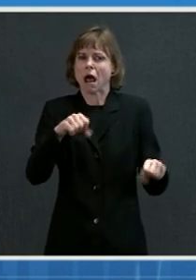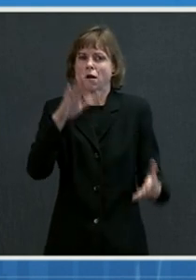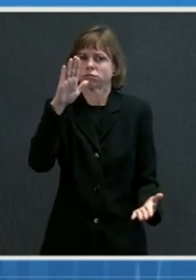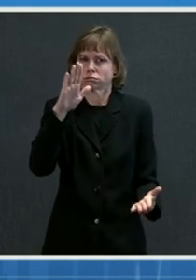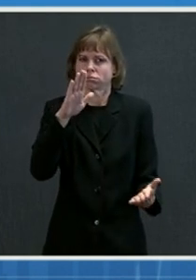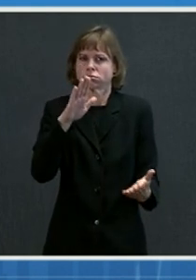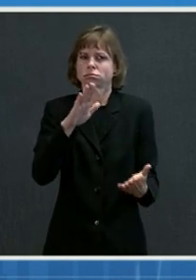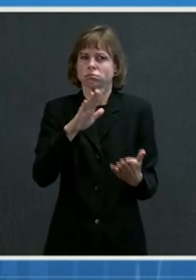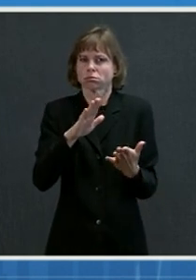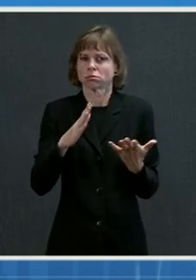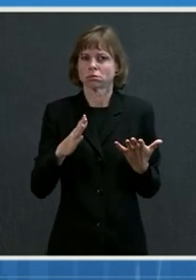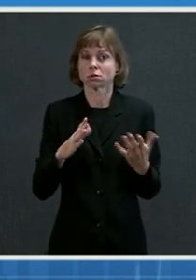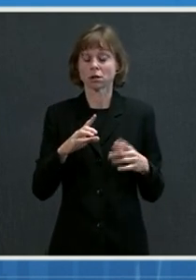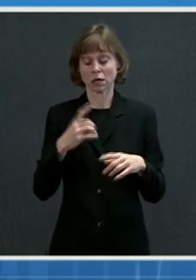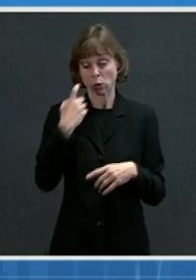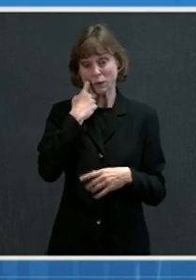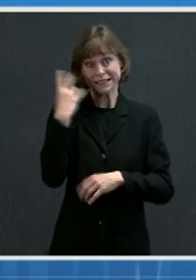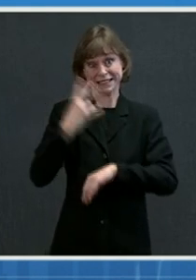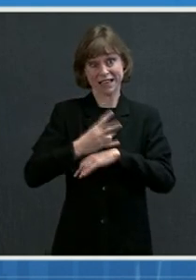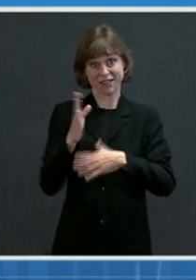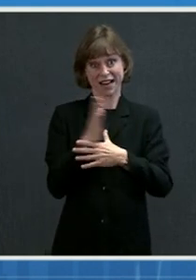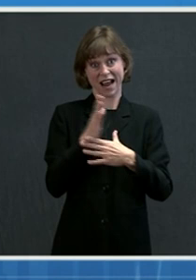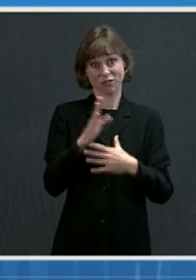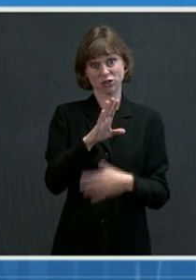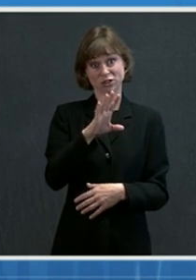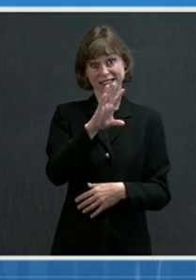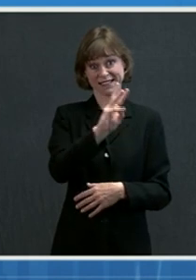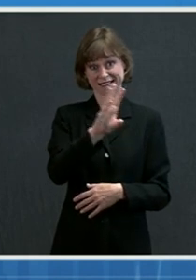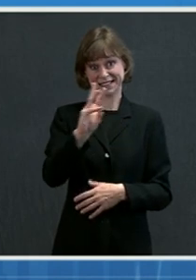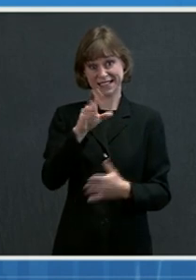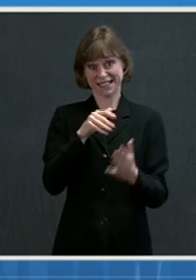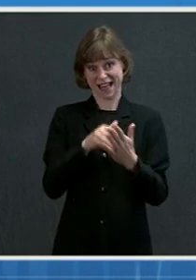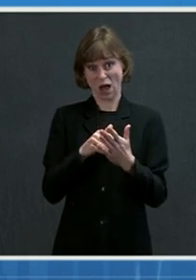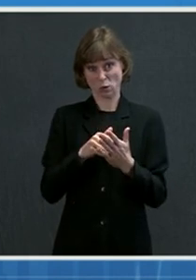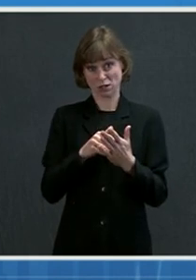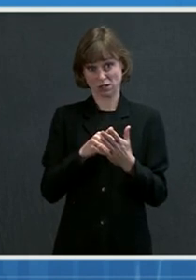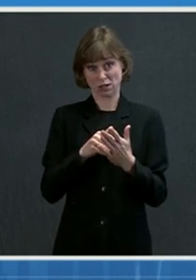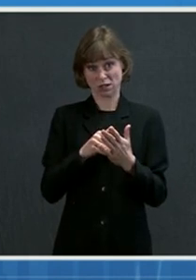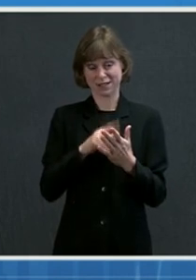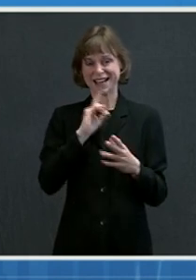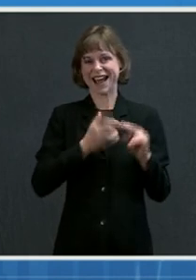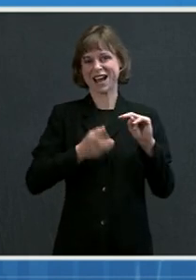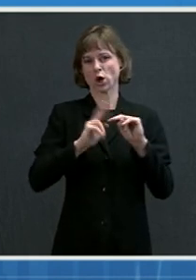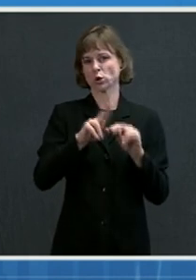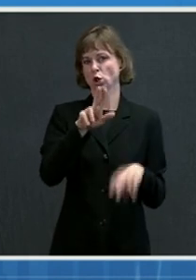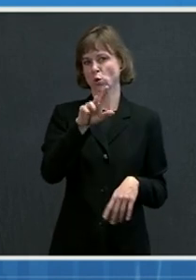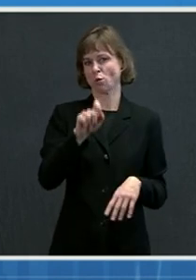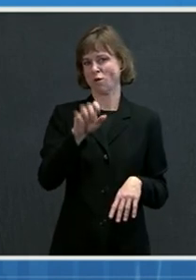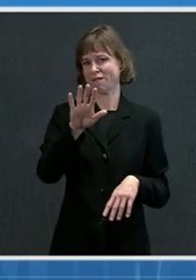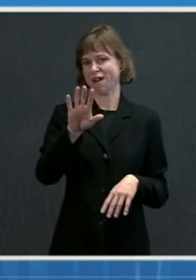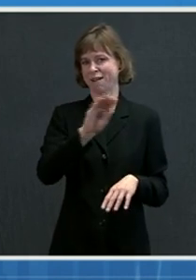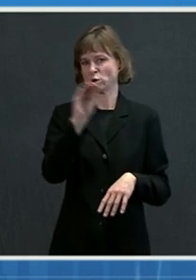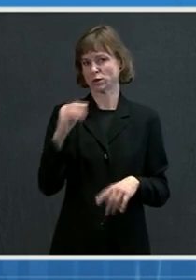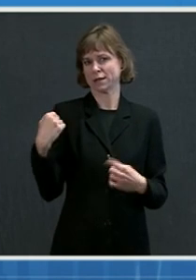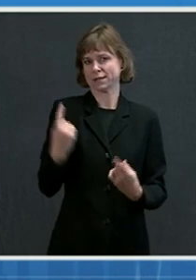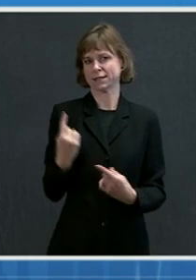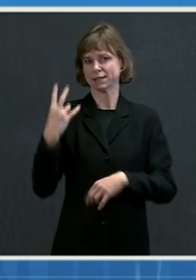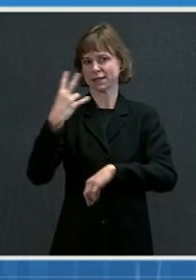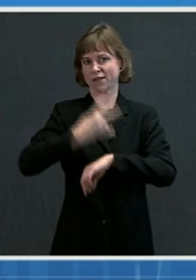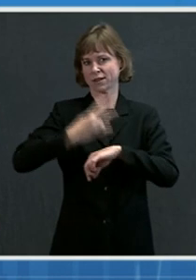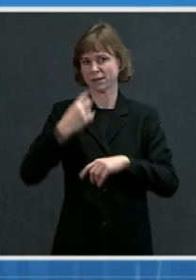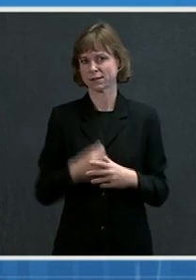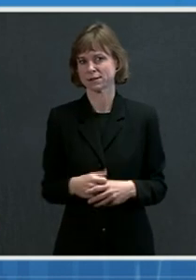most recent seven-day average of cases, 66,000, is an increase of 3.5% from the prior seven days.